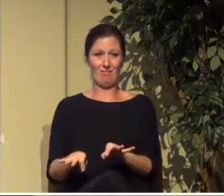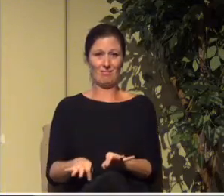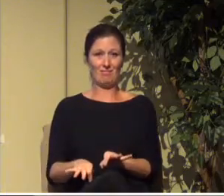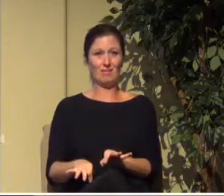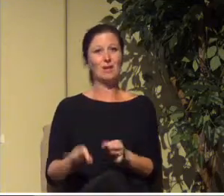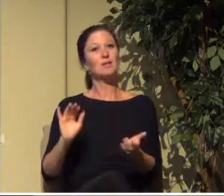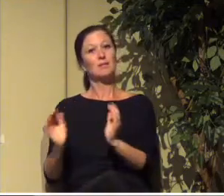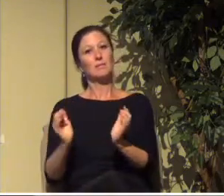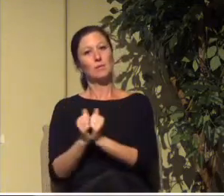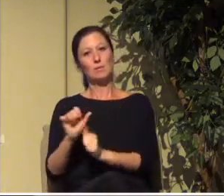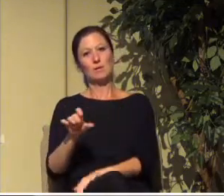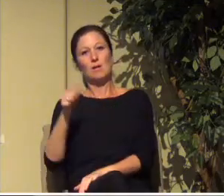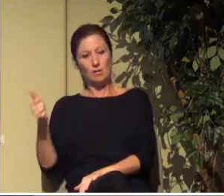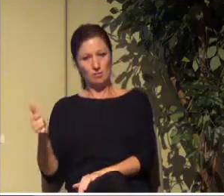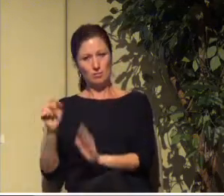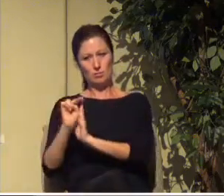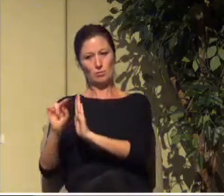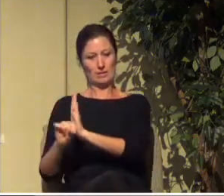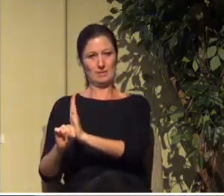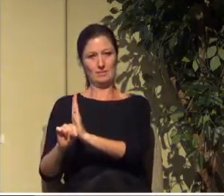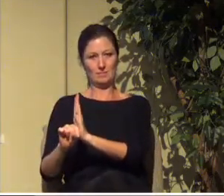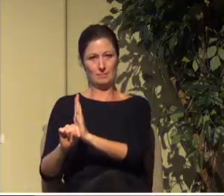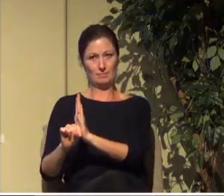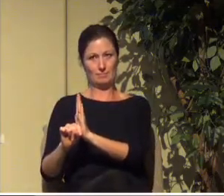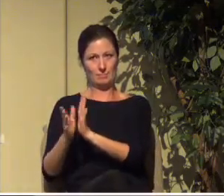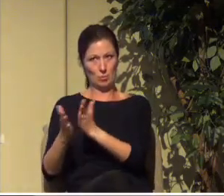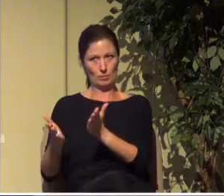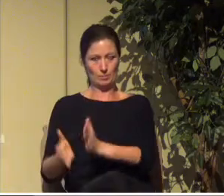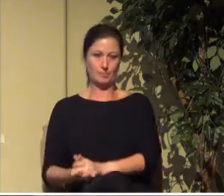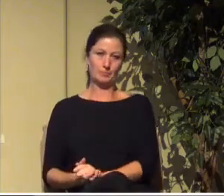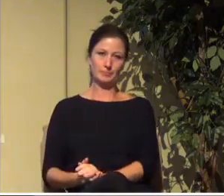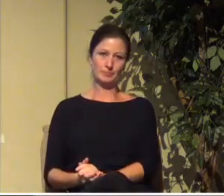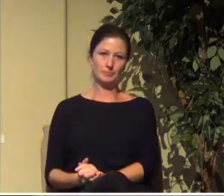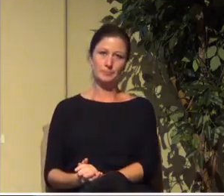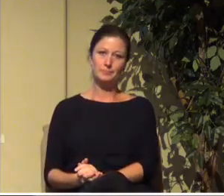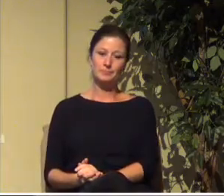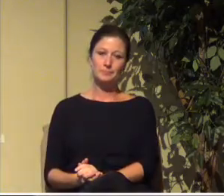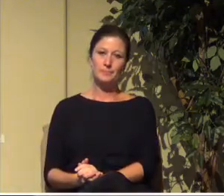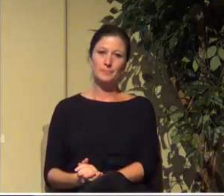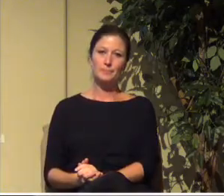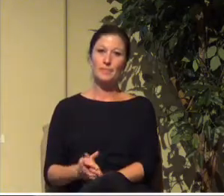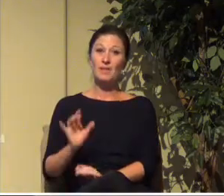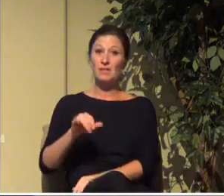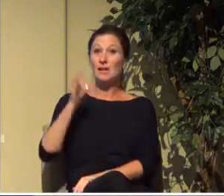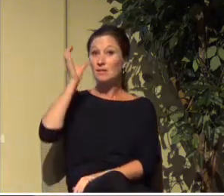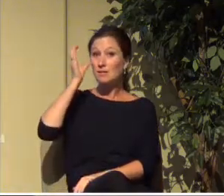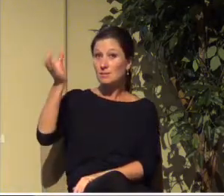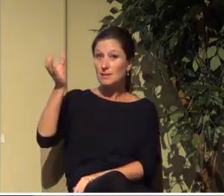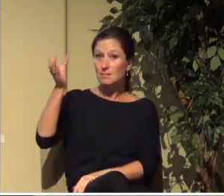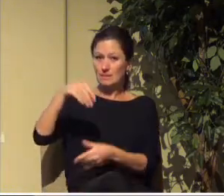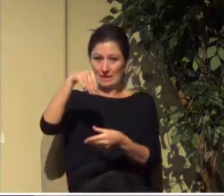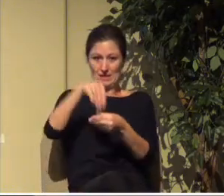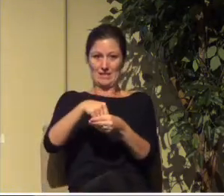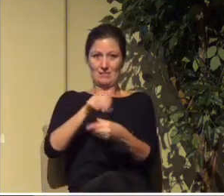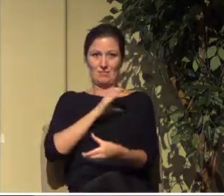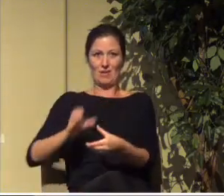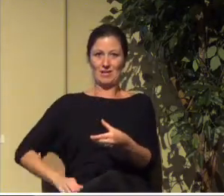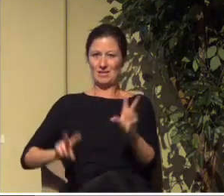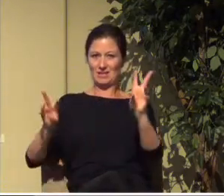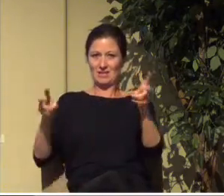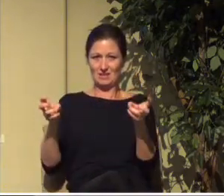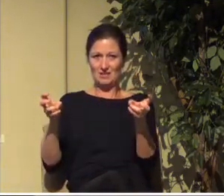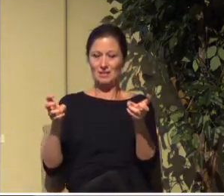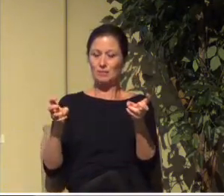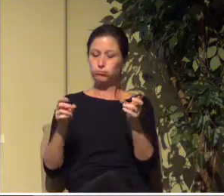This specifically talks about being in Christ a lot. And this concept of being in Christ is so